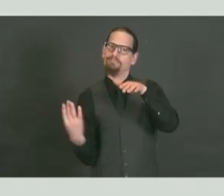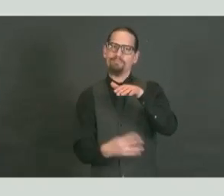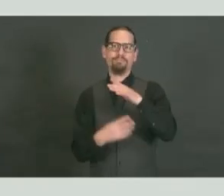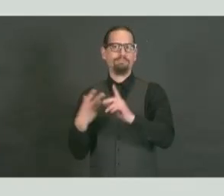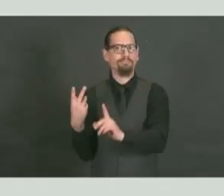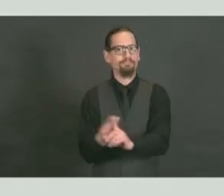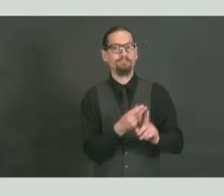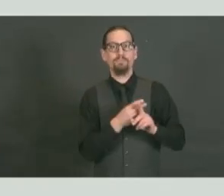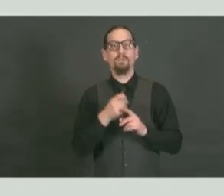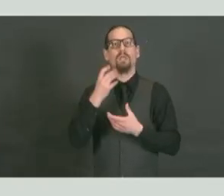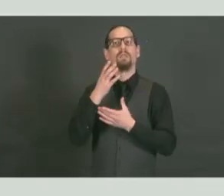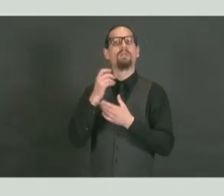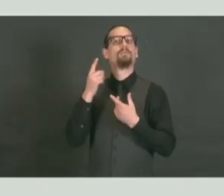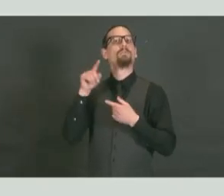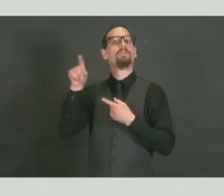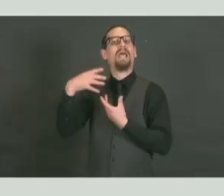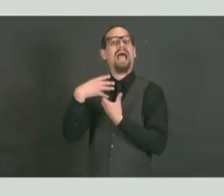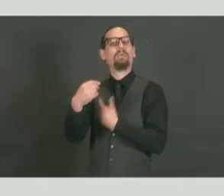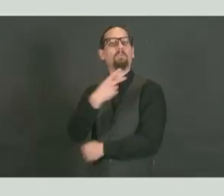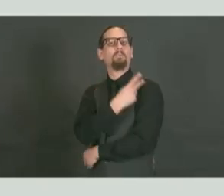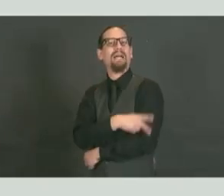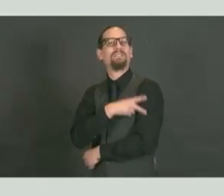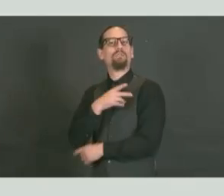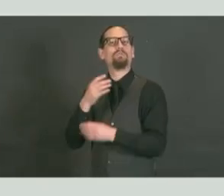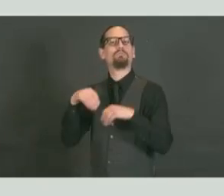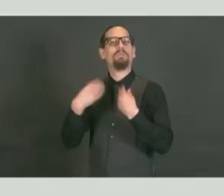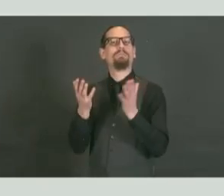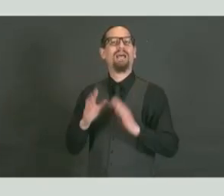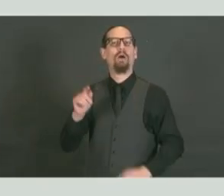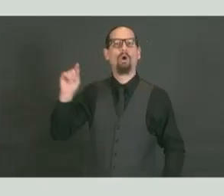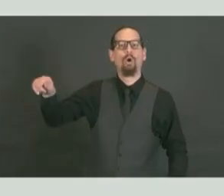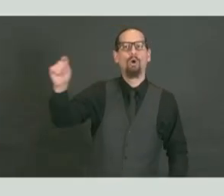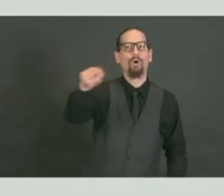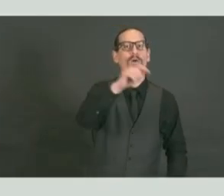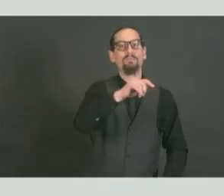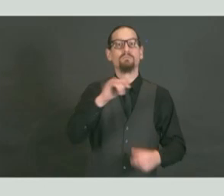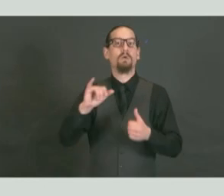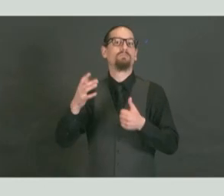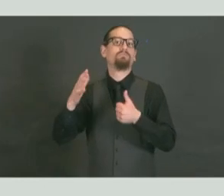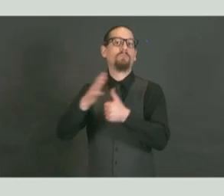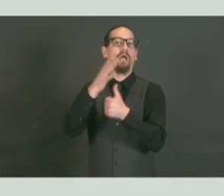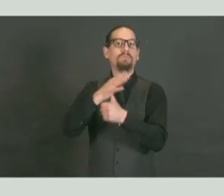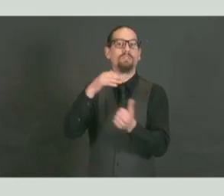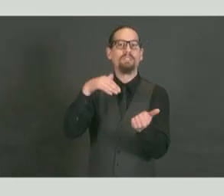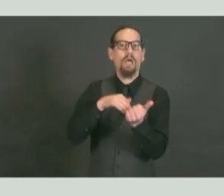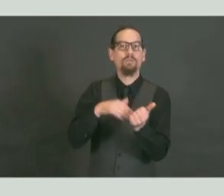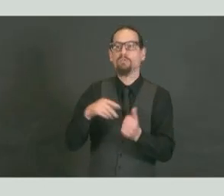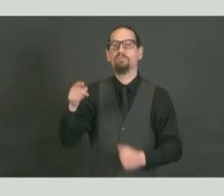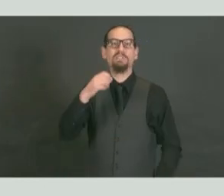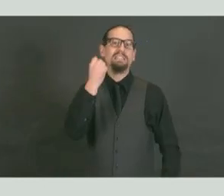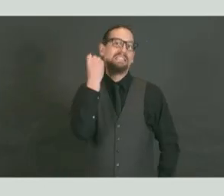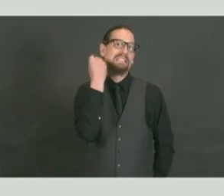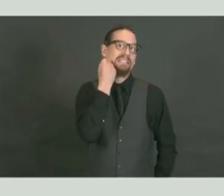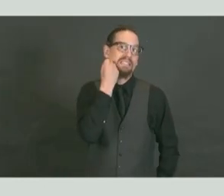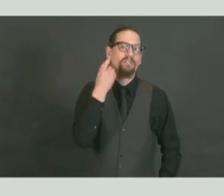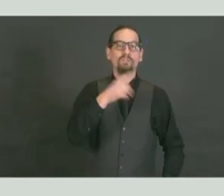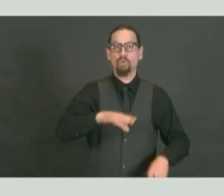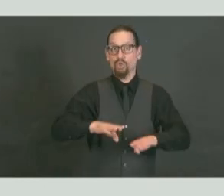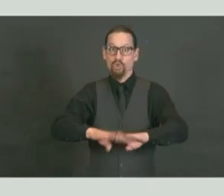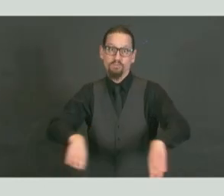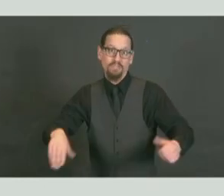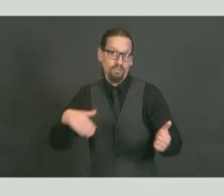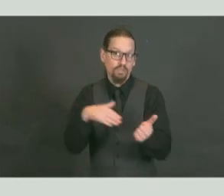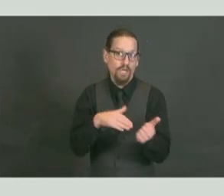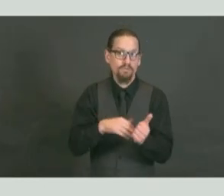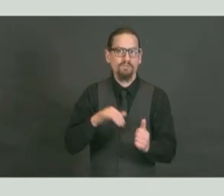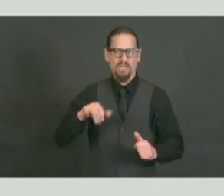week. Outpatient health care providers include primary care providers, dentists, pediatricians, etc., people who are at higher risk of acquiring